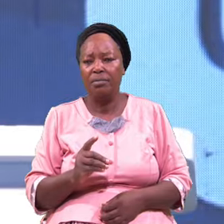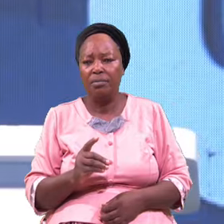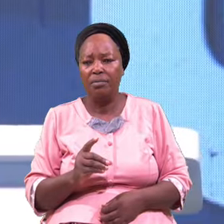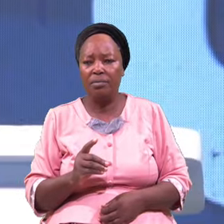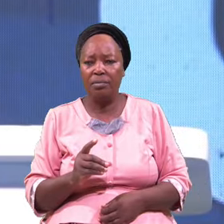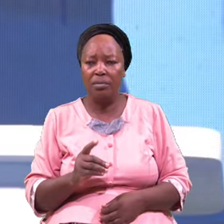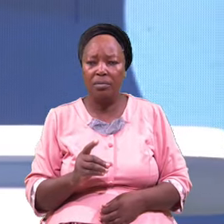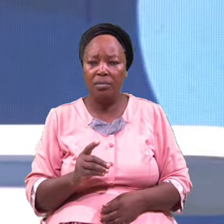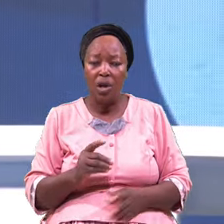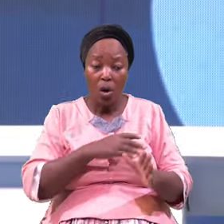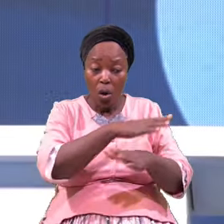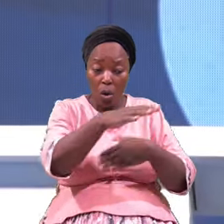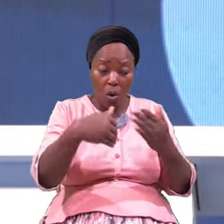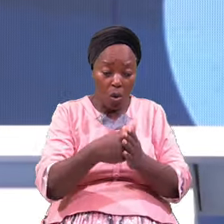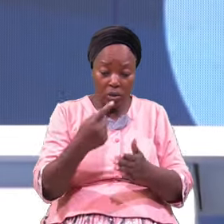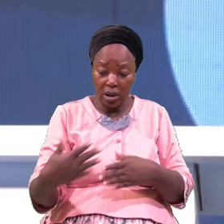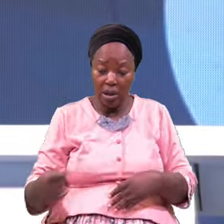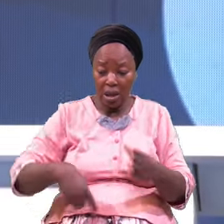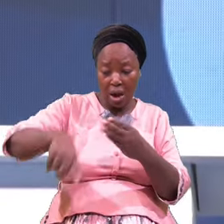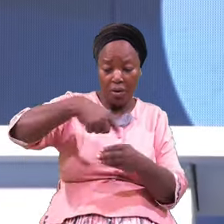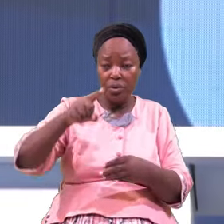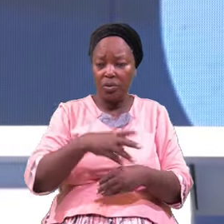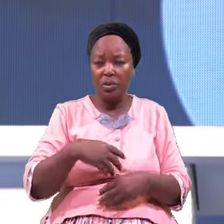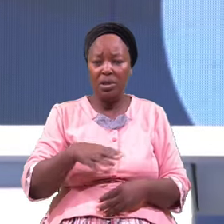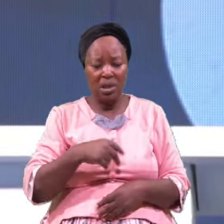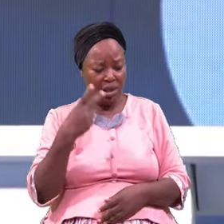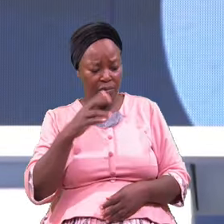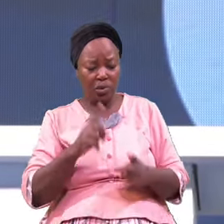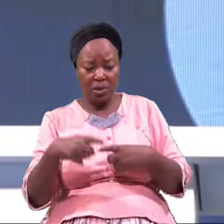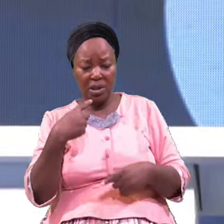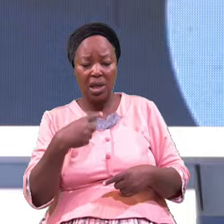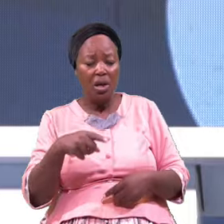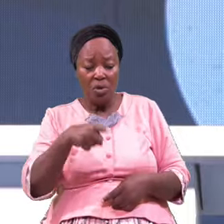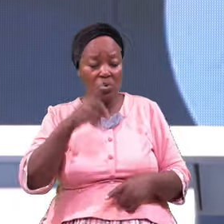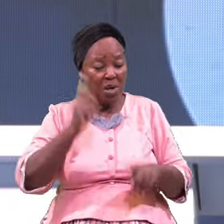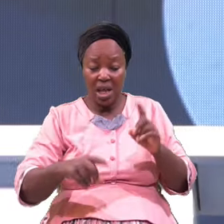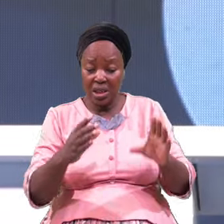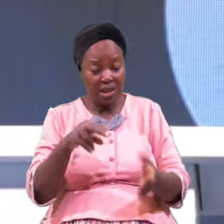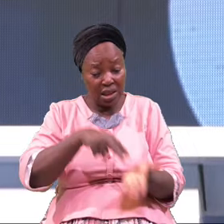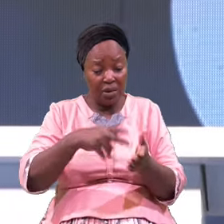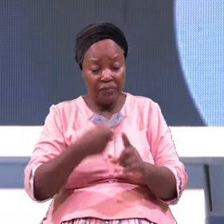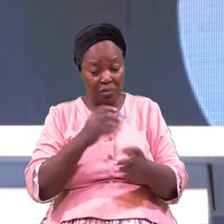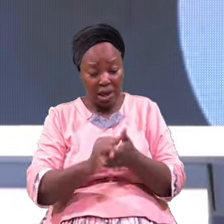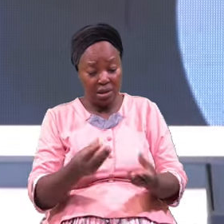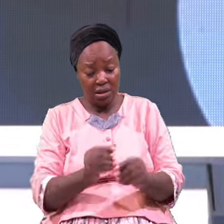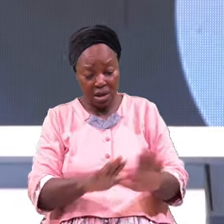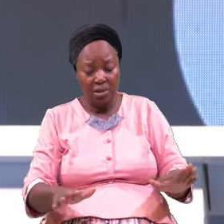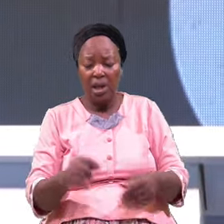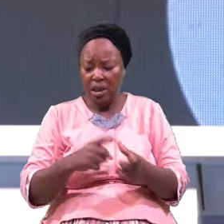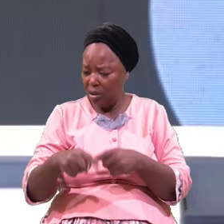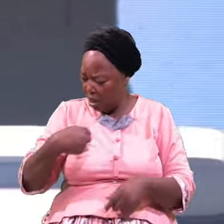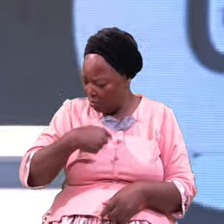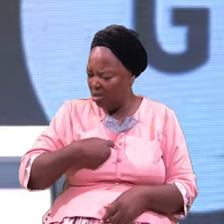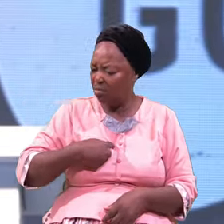All The Seeks Around You They Seem To Say You Will Not Get Off From The Ground You Say Yes I Will Get